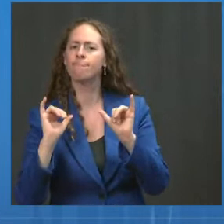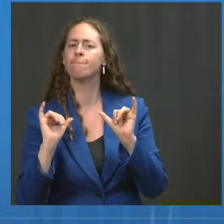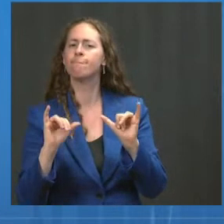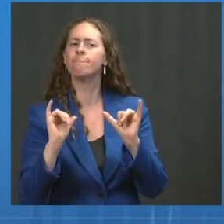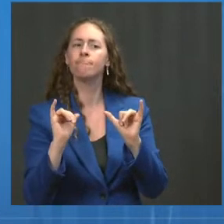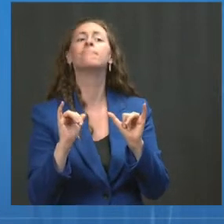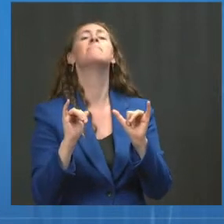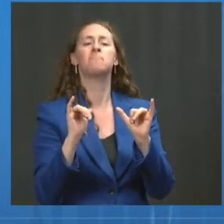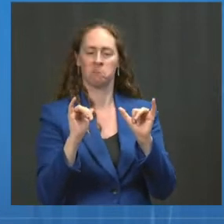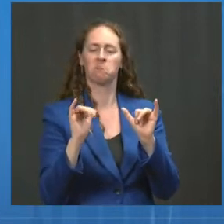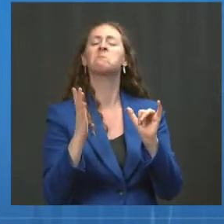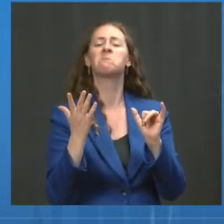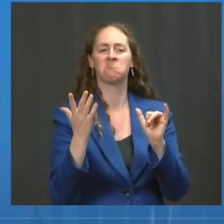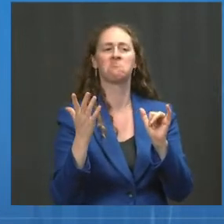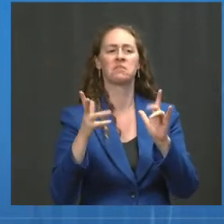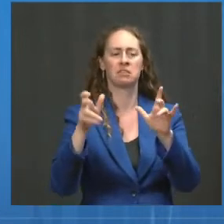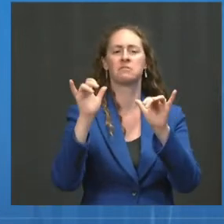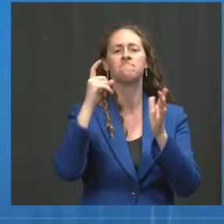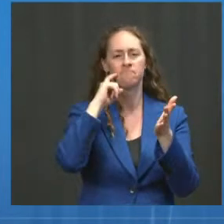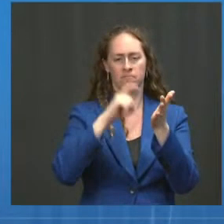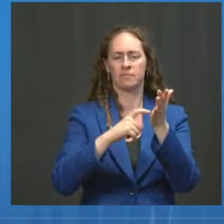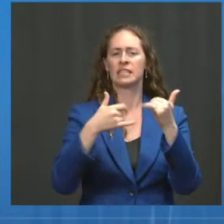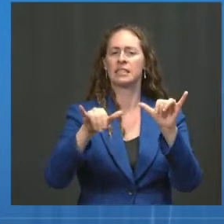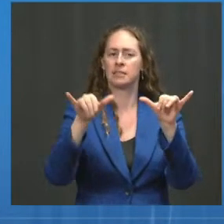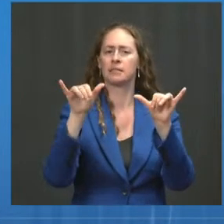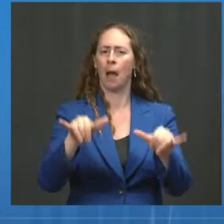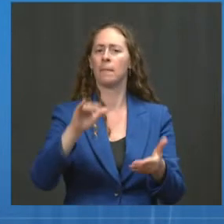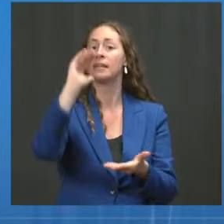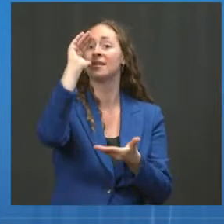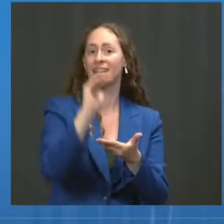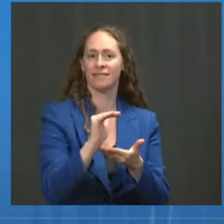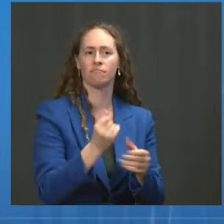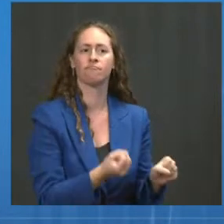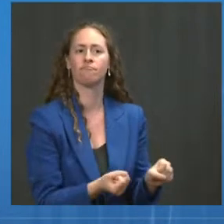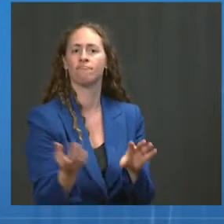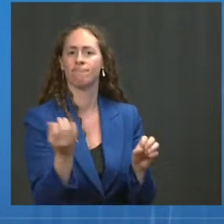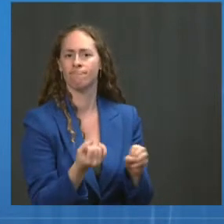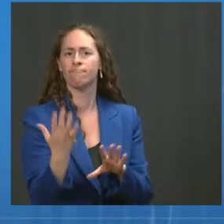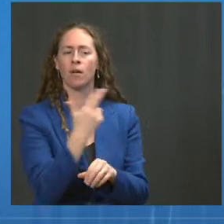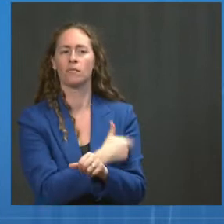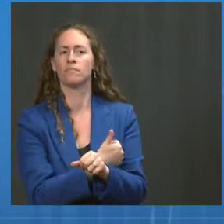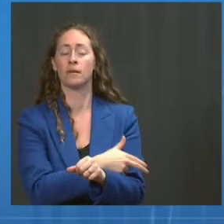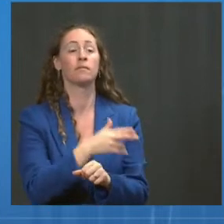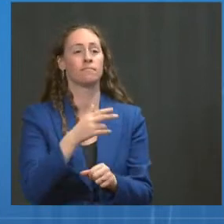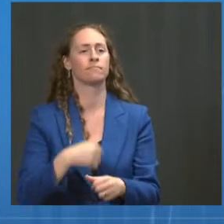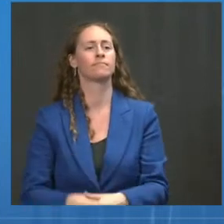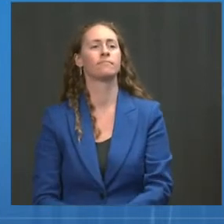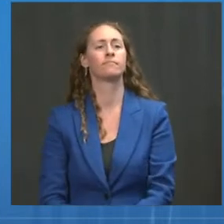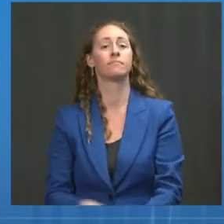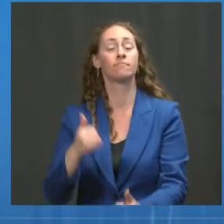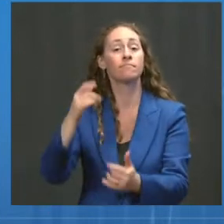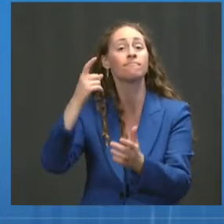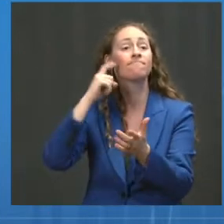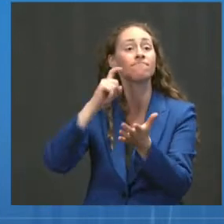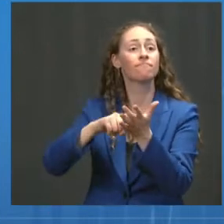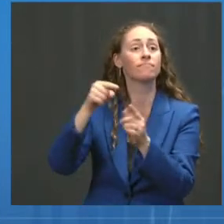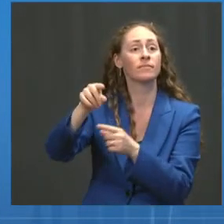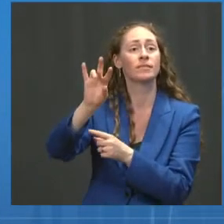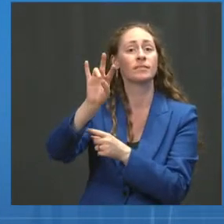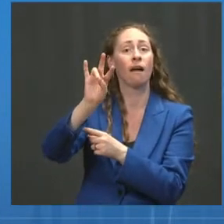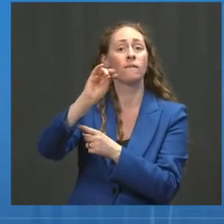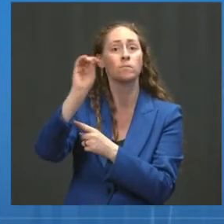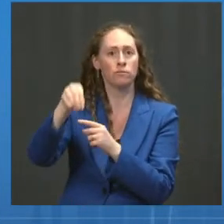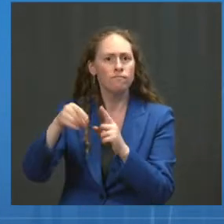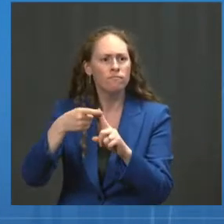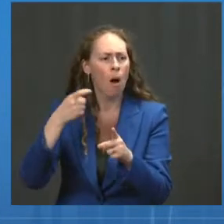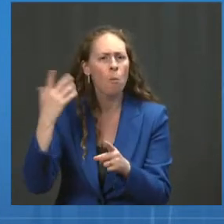However, in this study, only about 7% of samples sequenced were the Delta variant. Taken together, these data